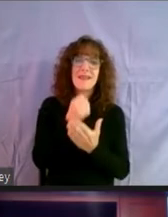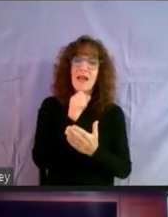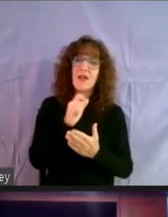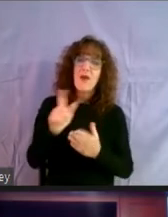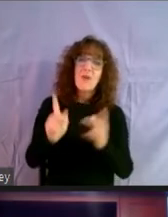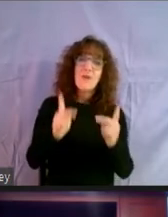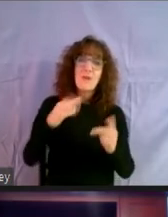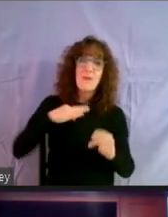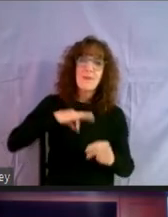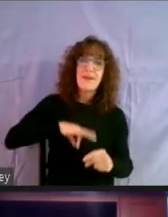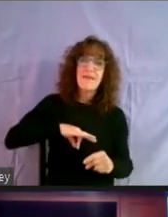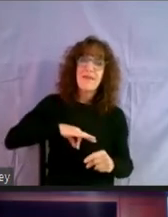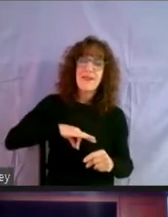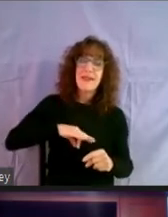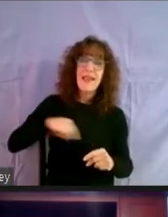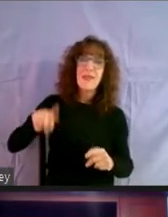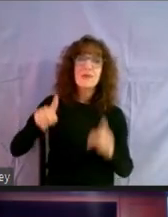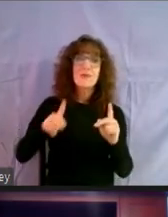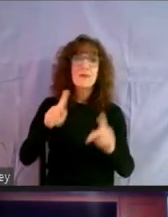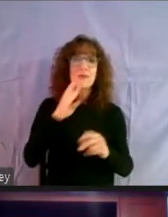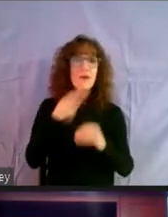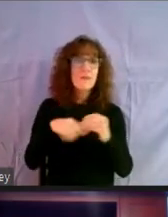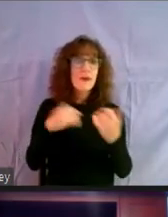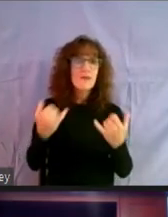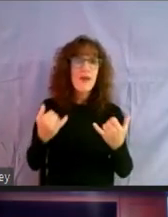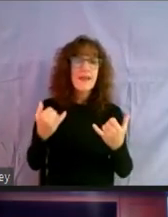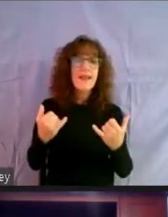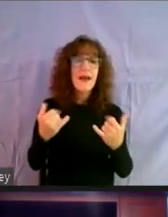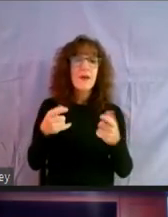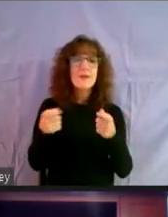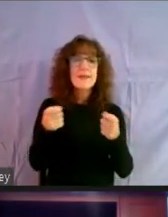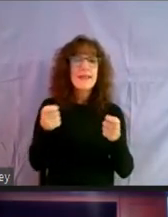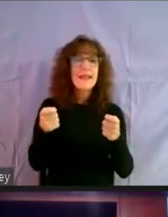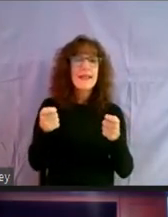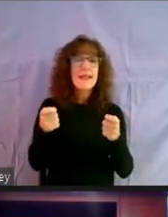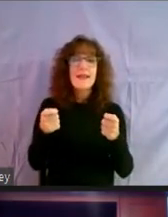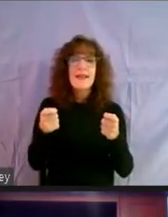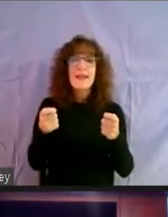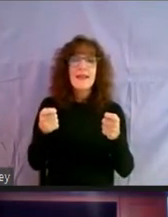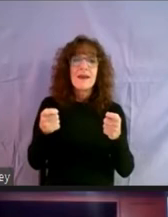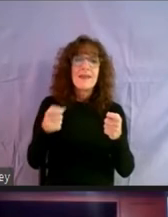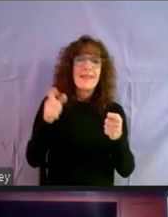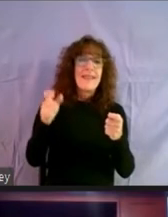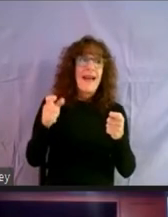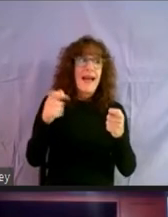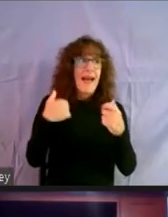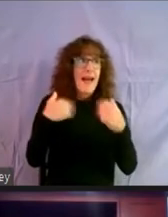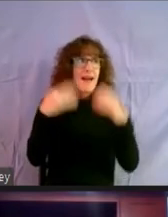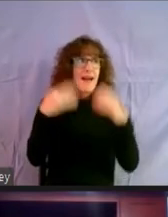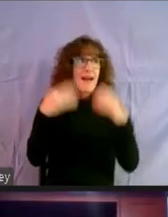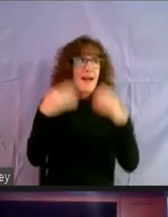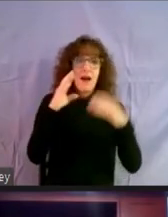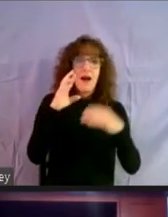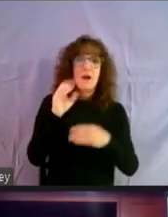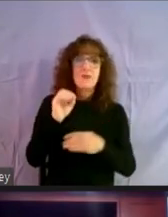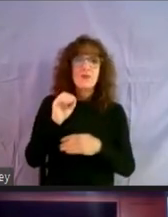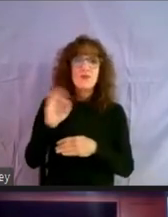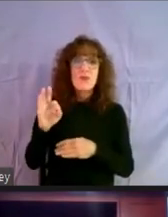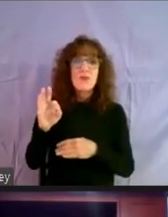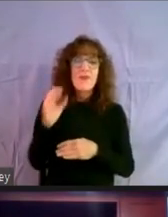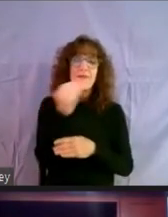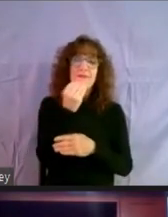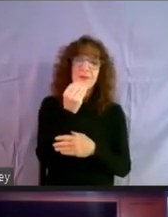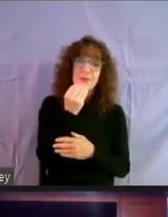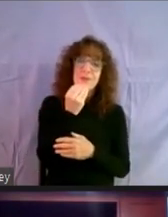economy. And those are the folks who we're talking about right now dealing with having to keep a roof over their head and food